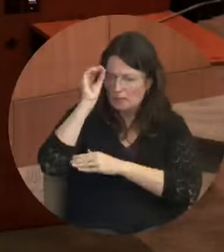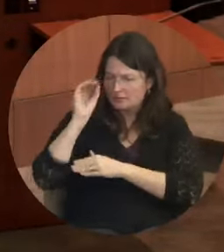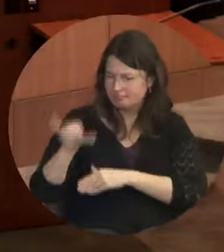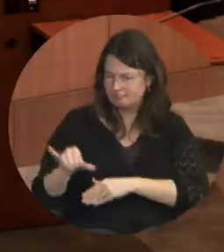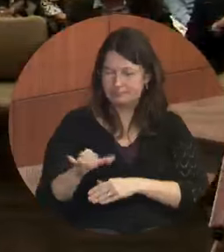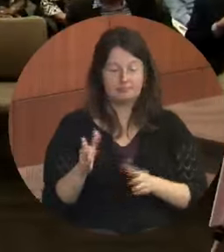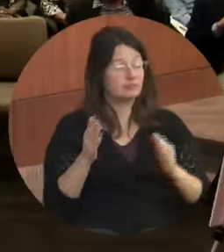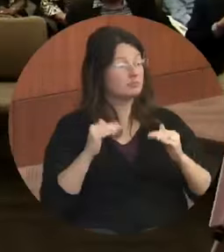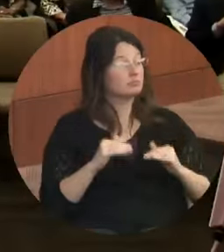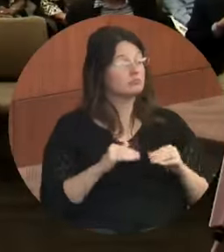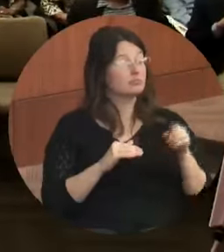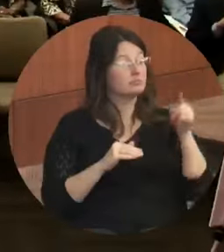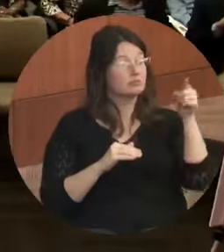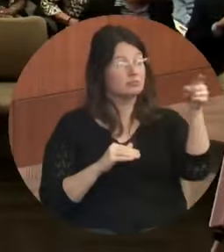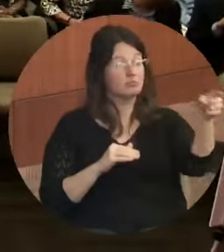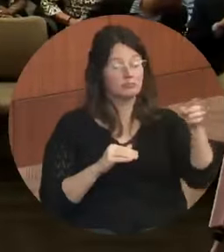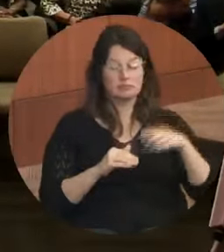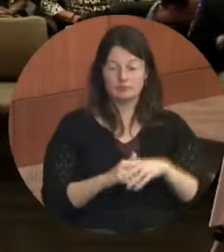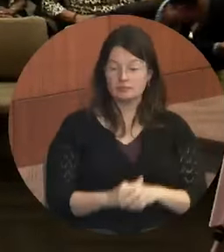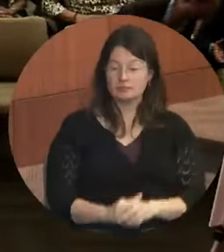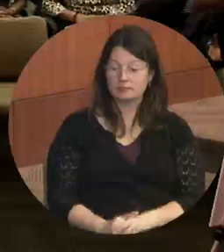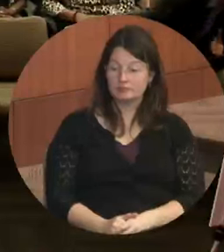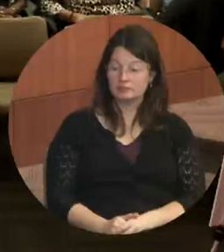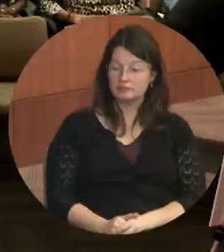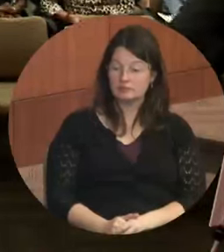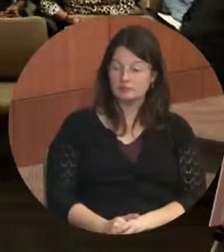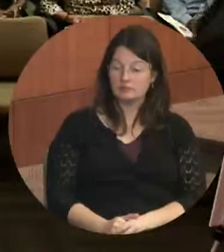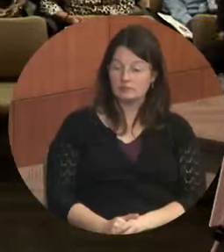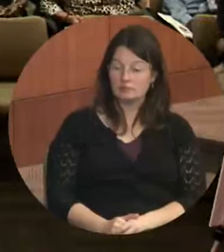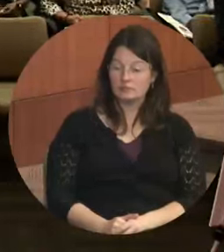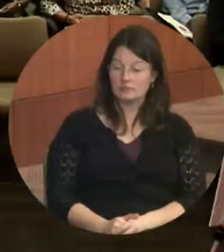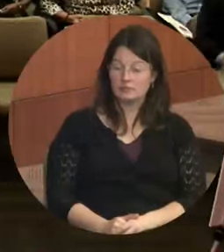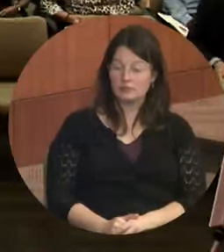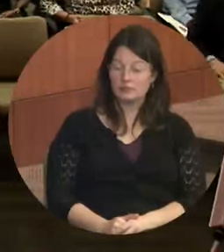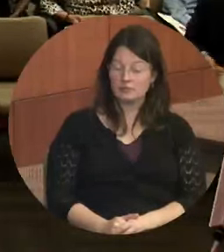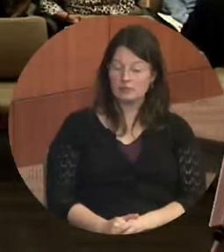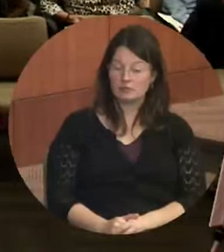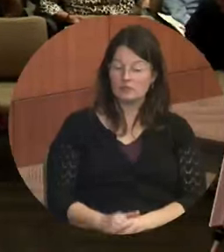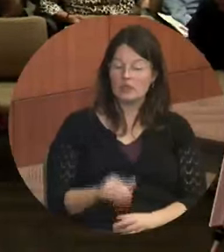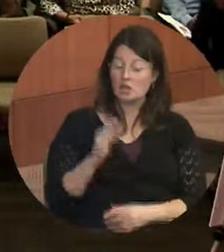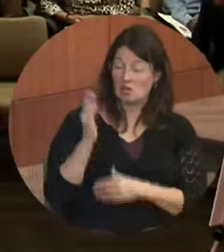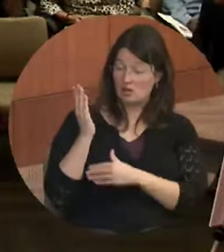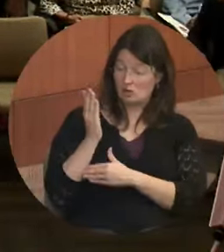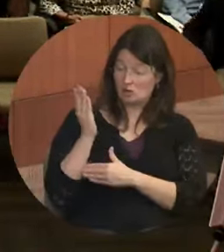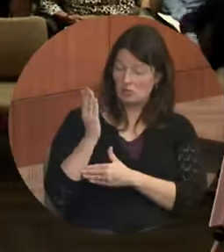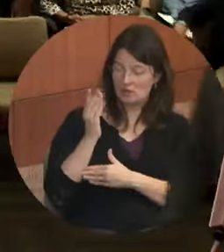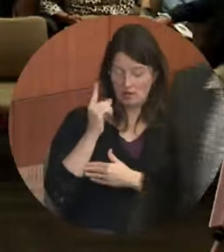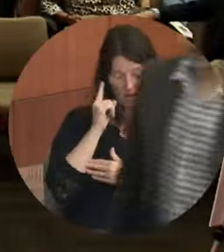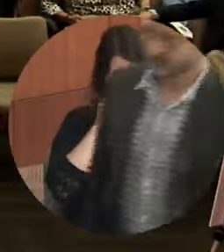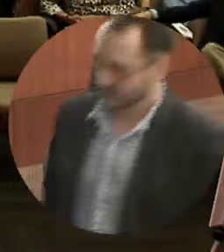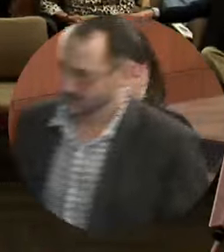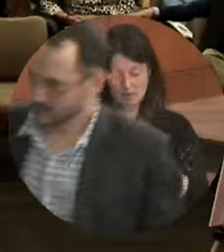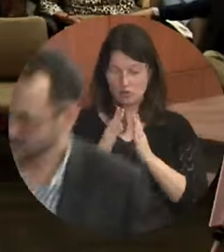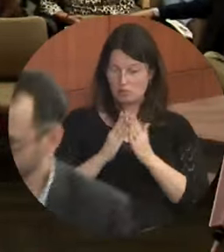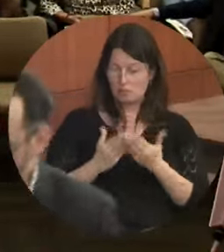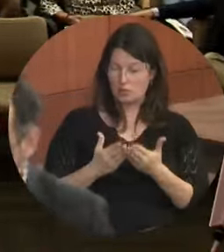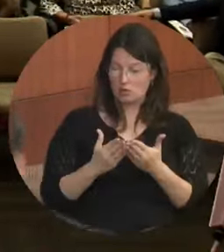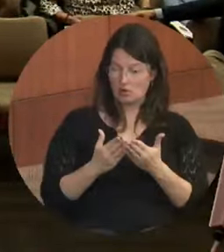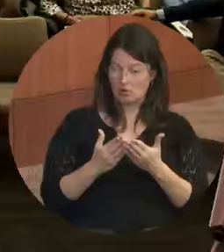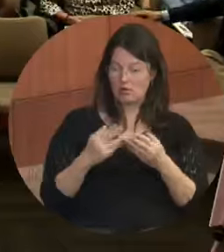Yes. In your presentation, I couldn't help but keep thinking of the book, excellent book entitled,